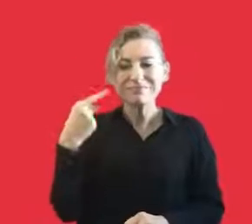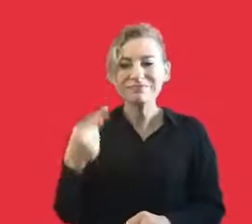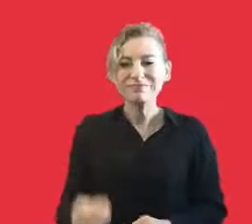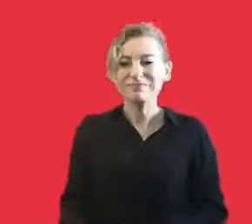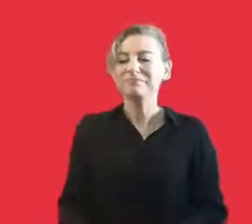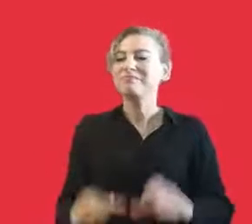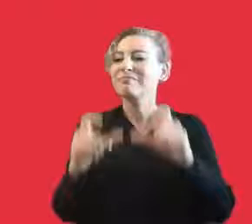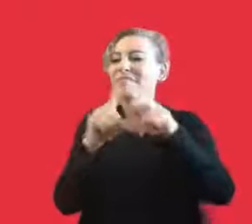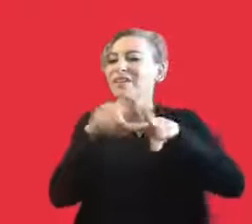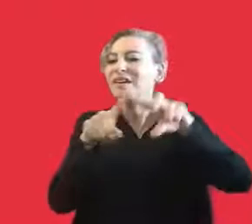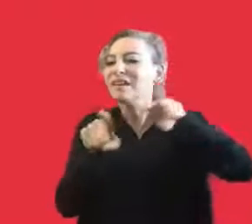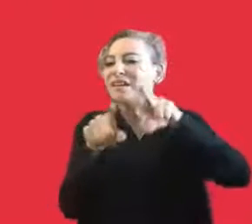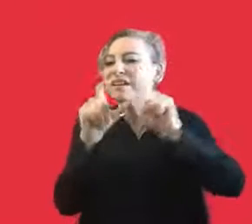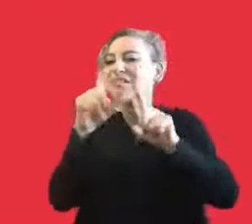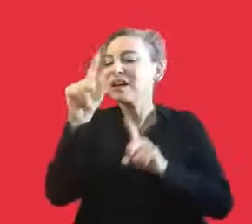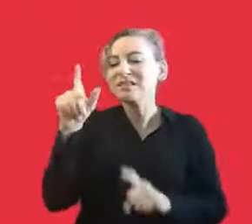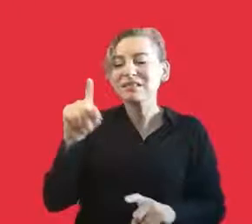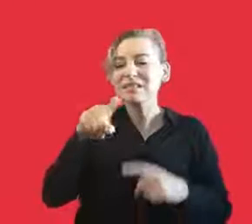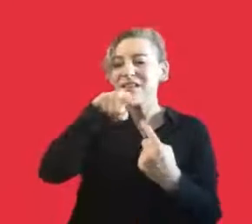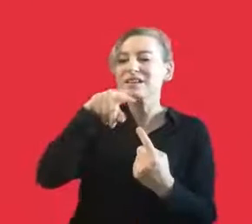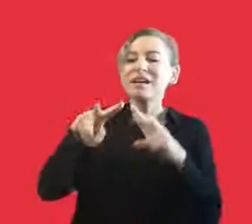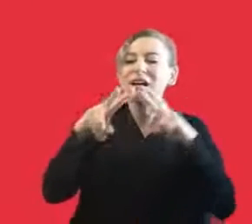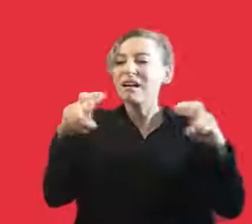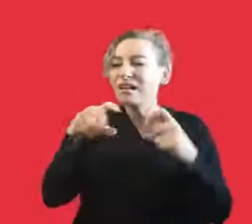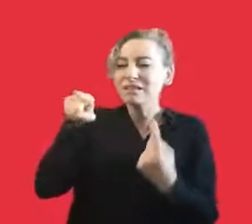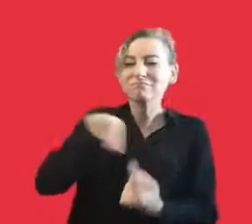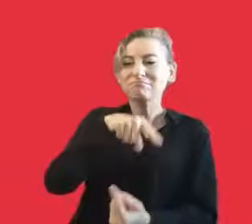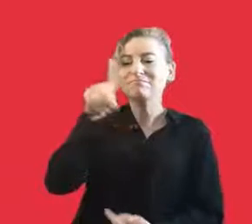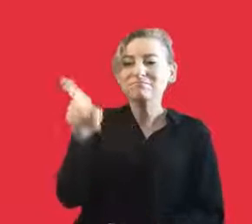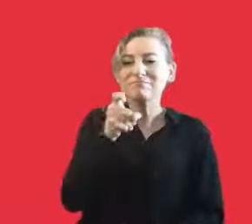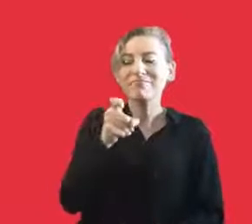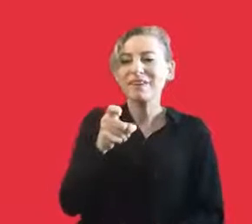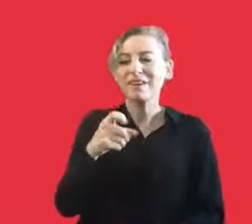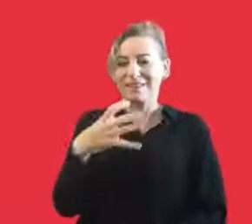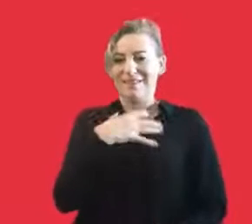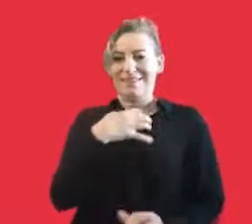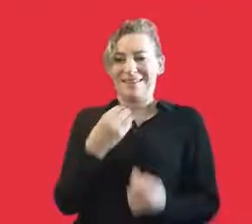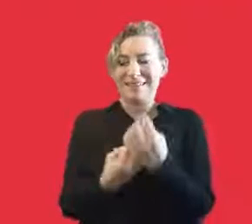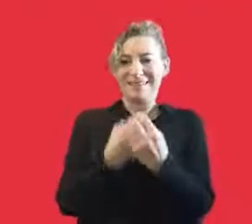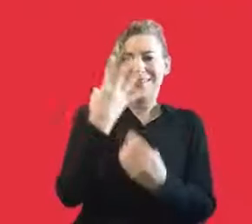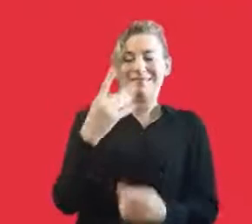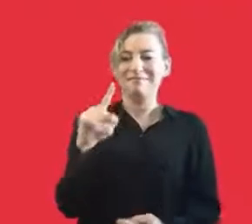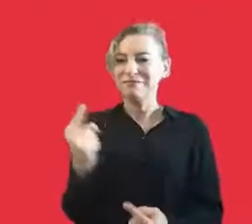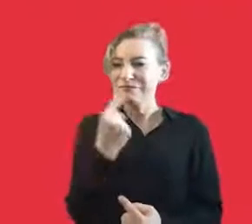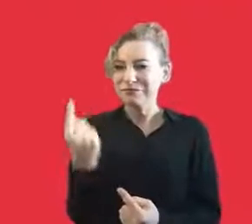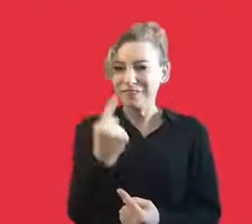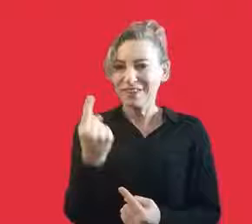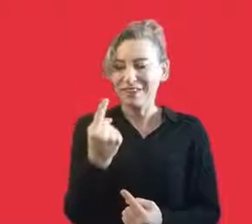existence of human beings. And I did research. And actually, what really creates identity of people,